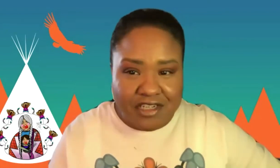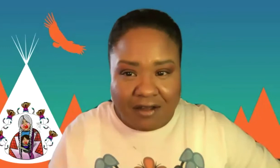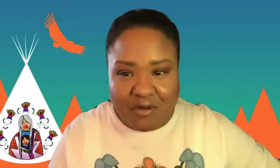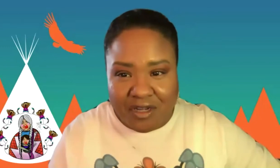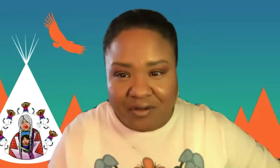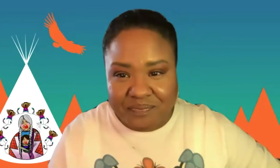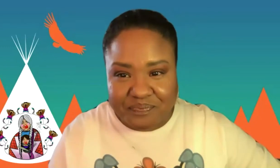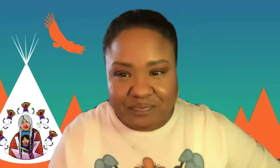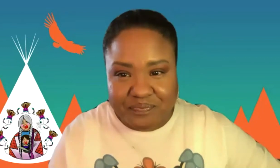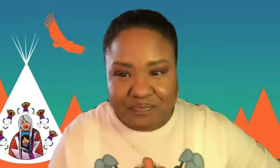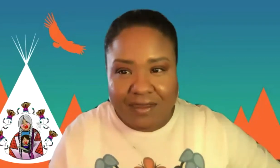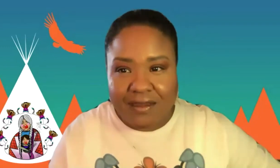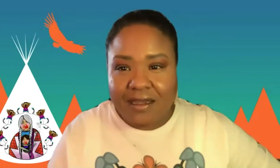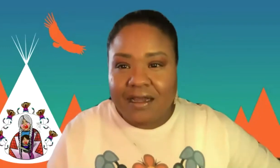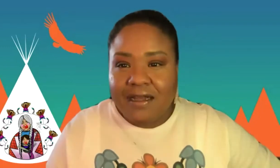that in the chat for you.